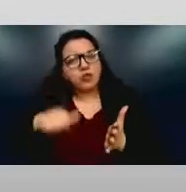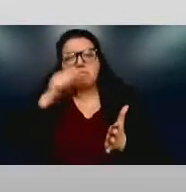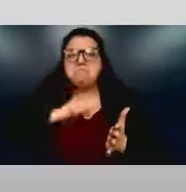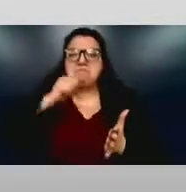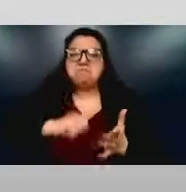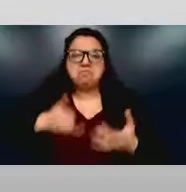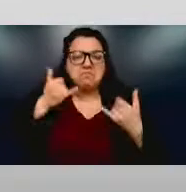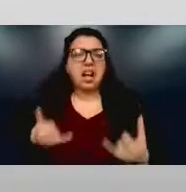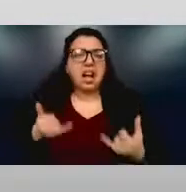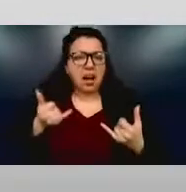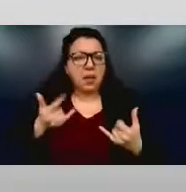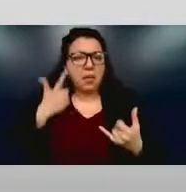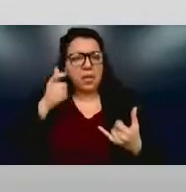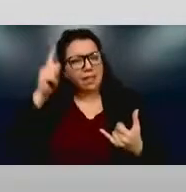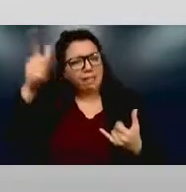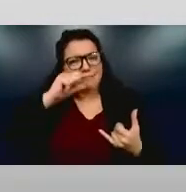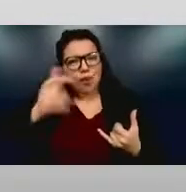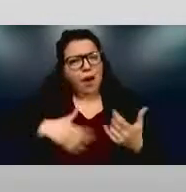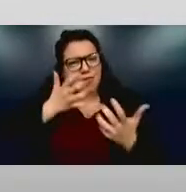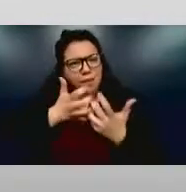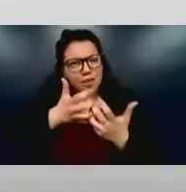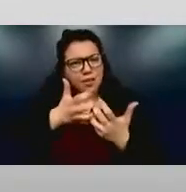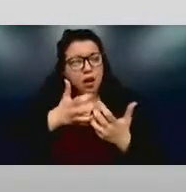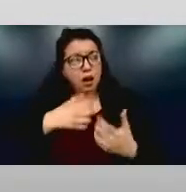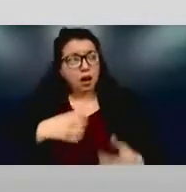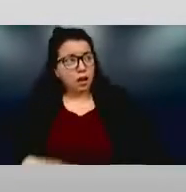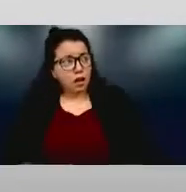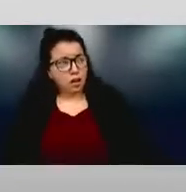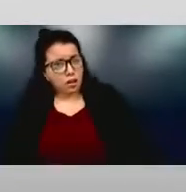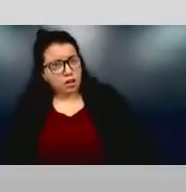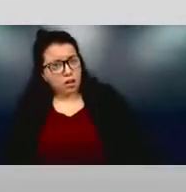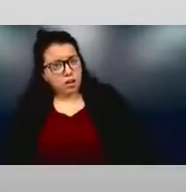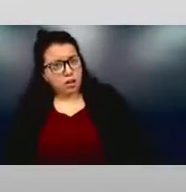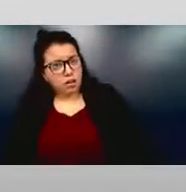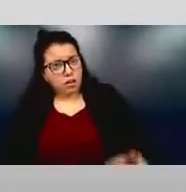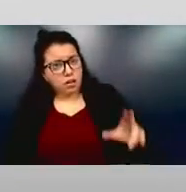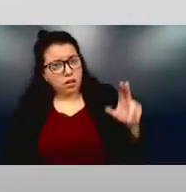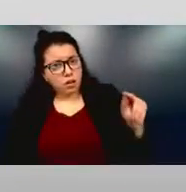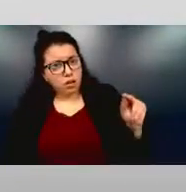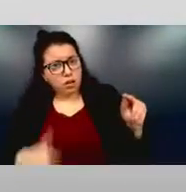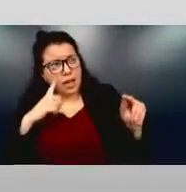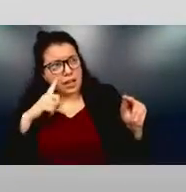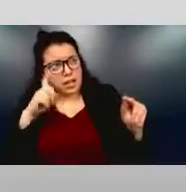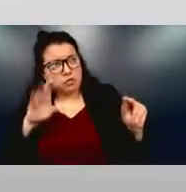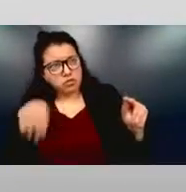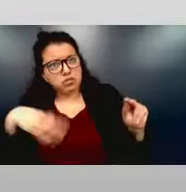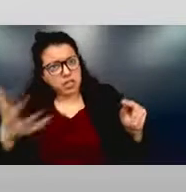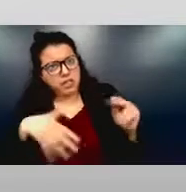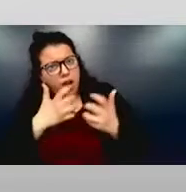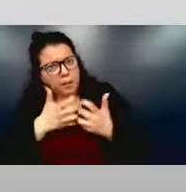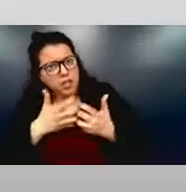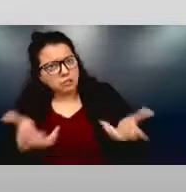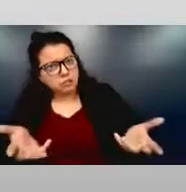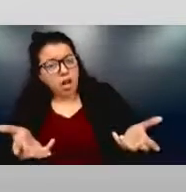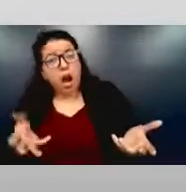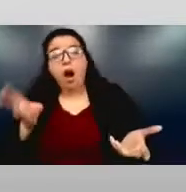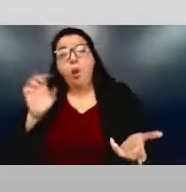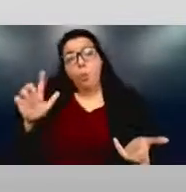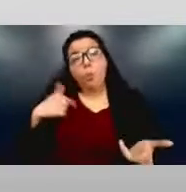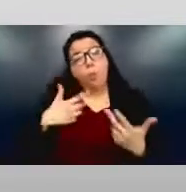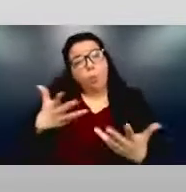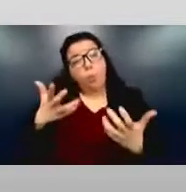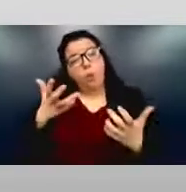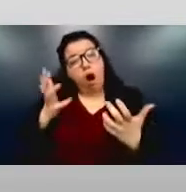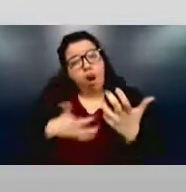to do in the real world? And I paused, and I said, no, I think you should give them their accommodations. And they said, well, and I know, you know, we really want to, but